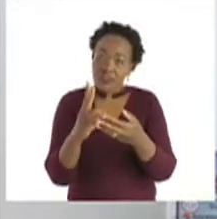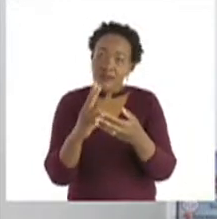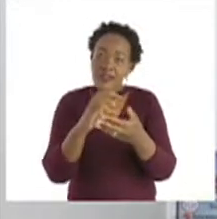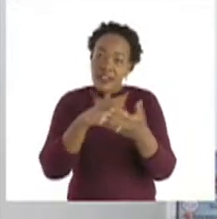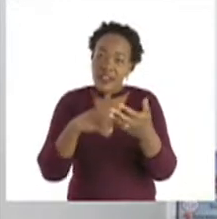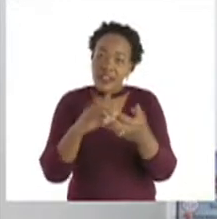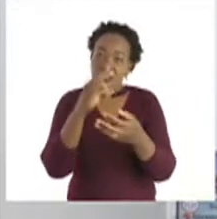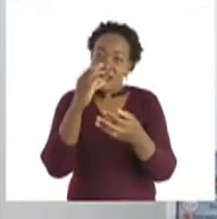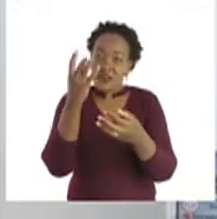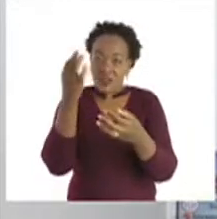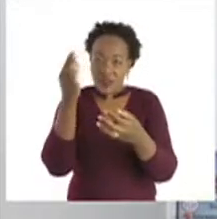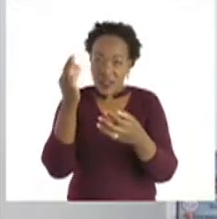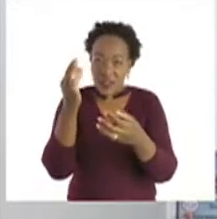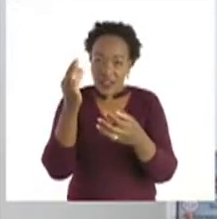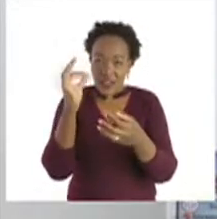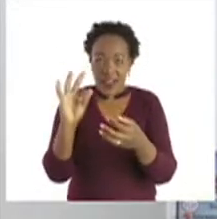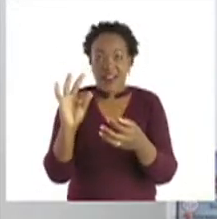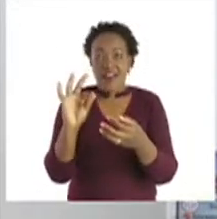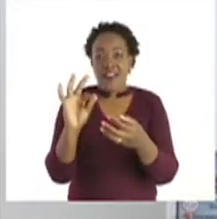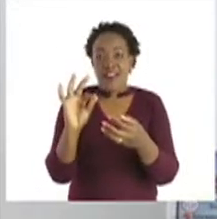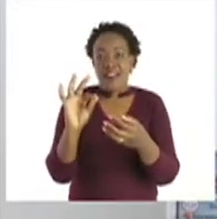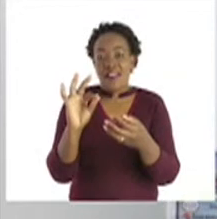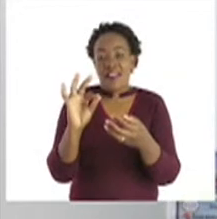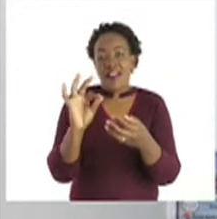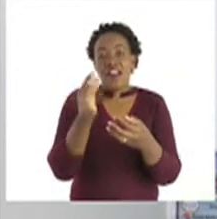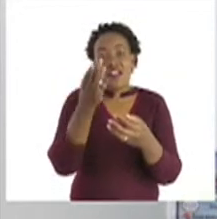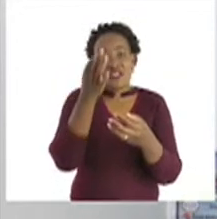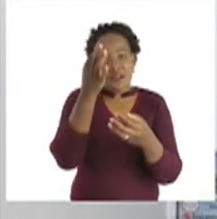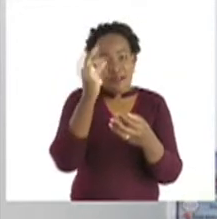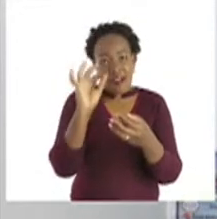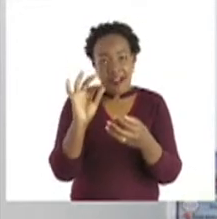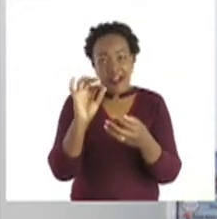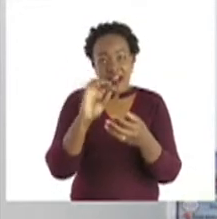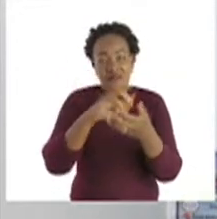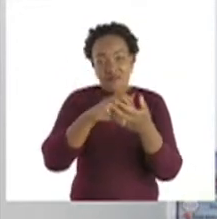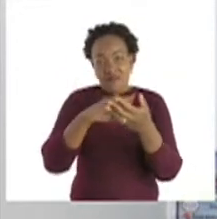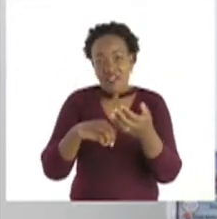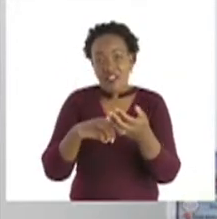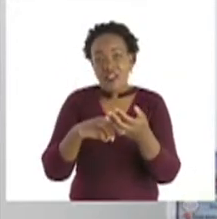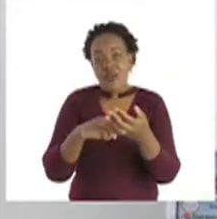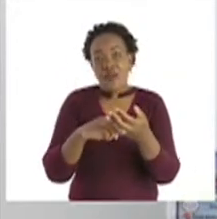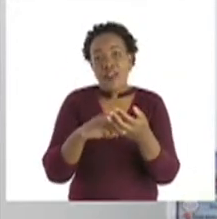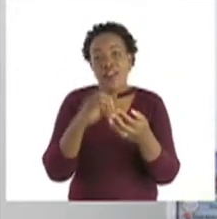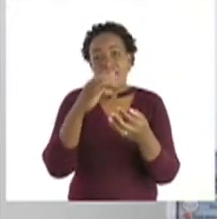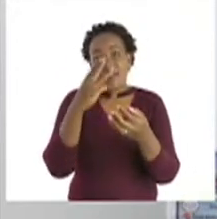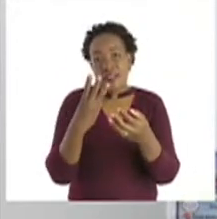Okay, 9 minus 3, 6.